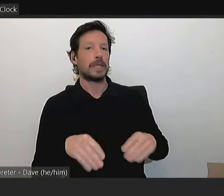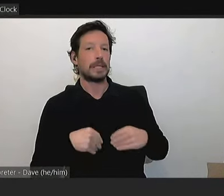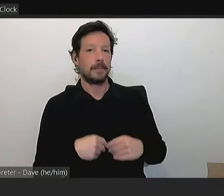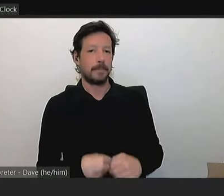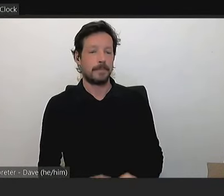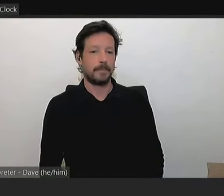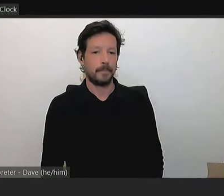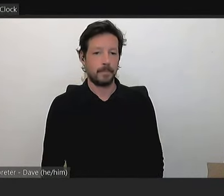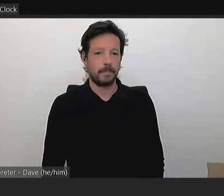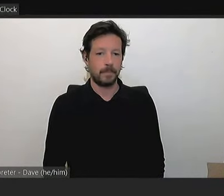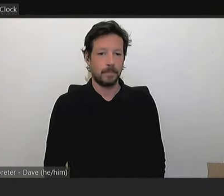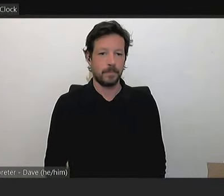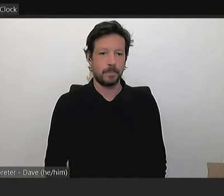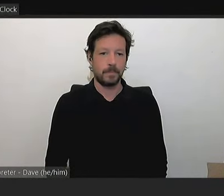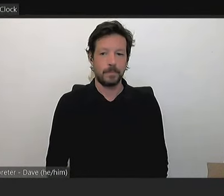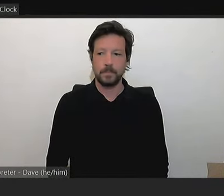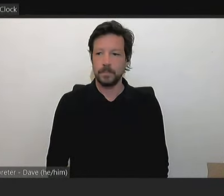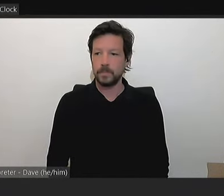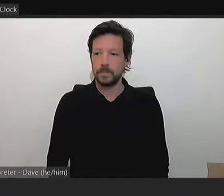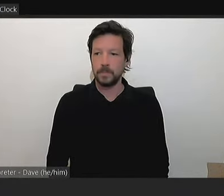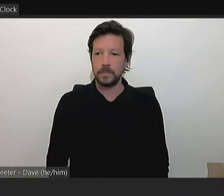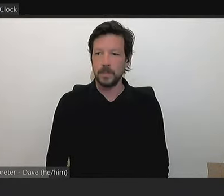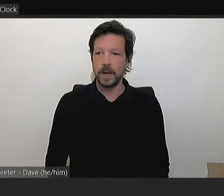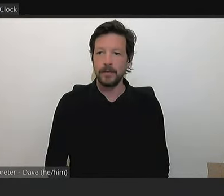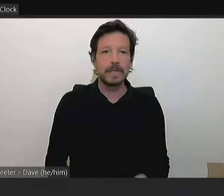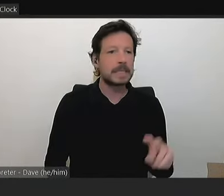Do I have a seconder? I had a seconder.